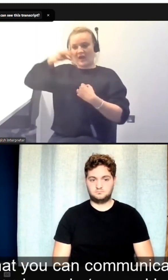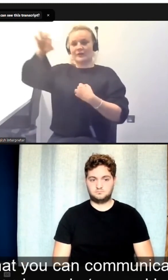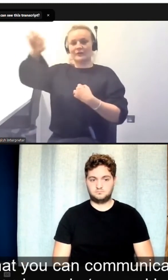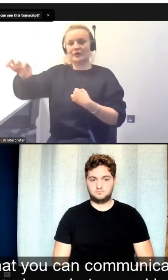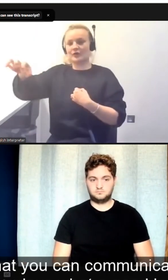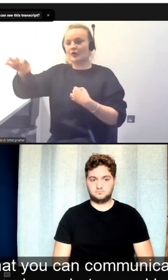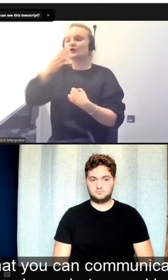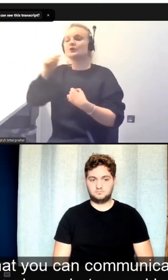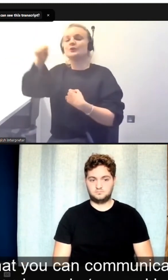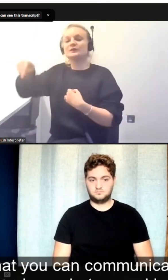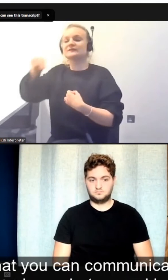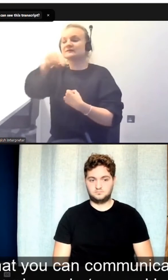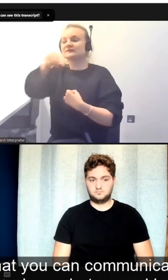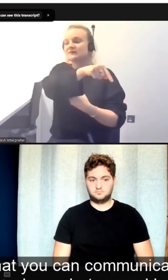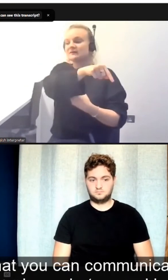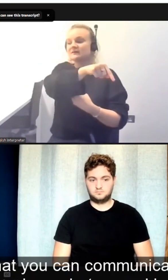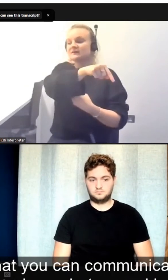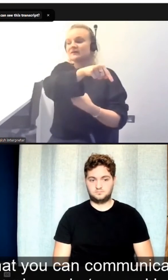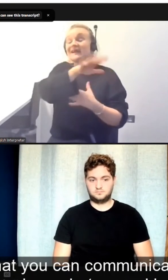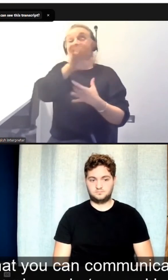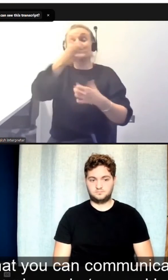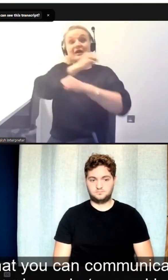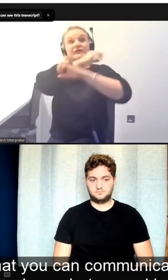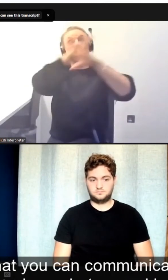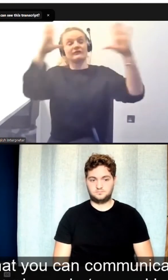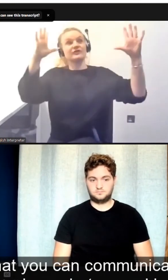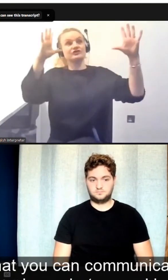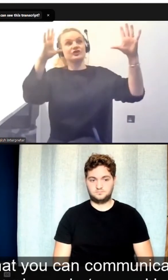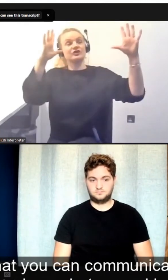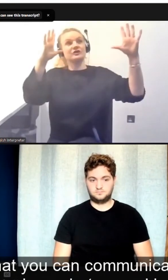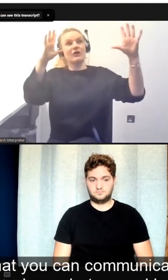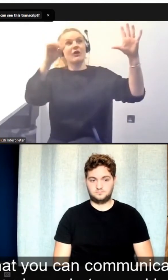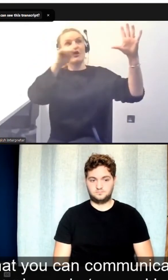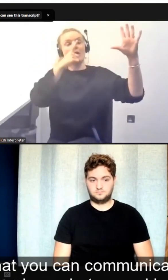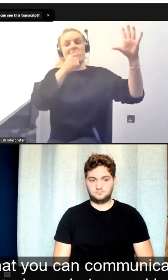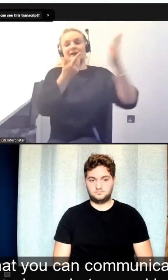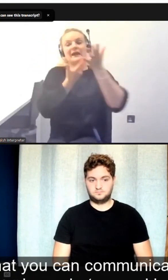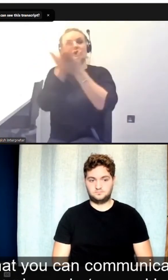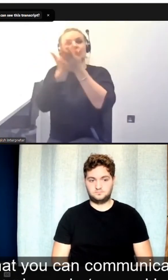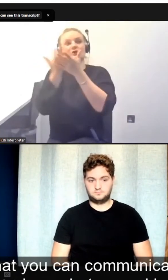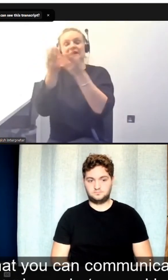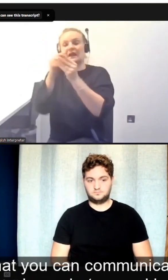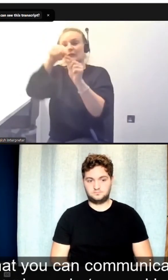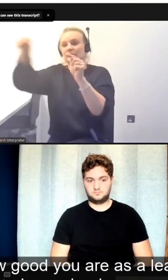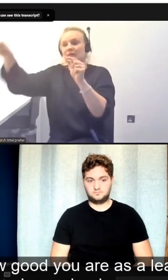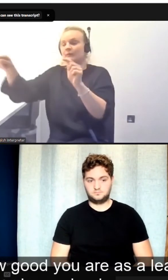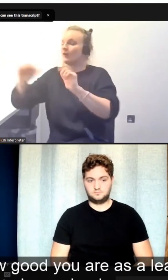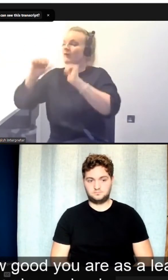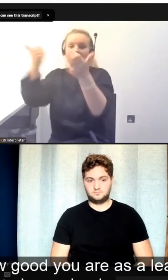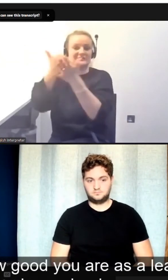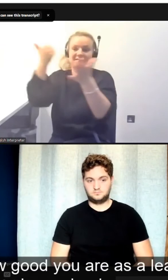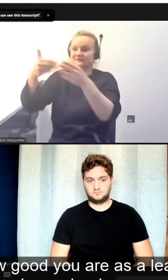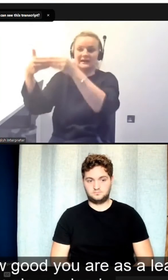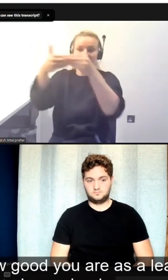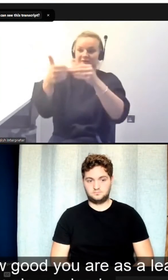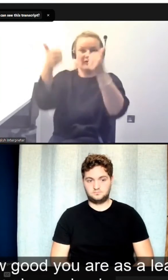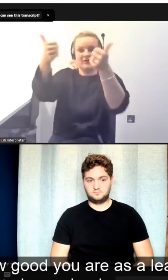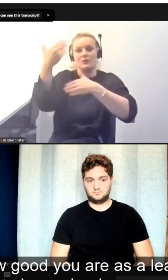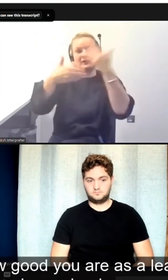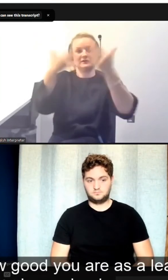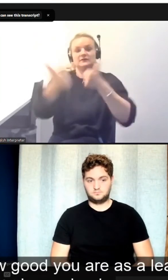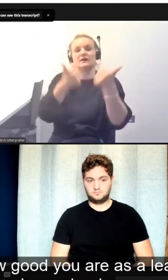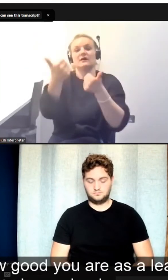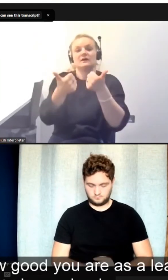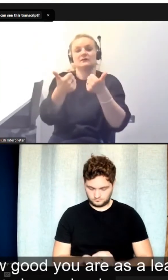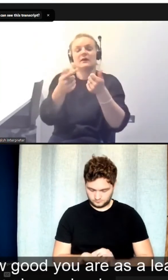vision that you can communicate to people, then actually, you know, happy days, what a good leader. But of course, that isn't it,